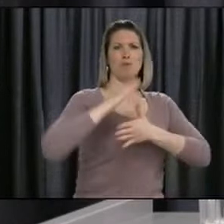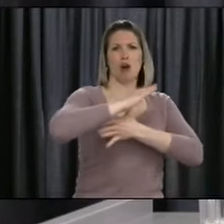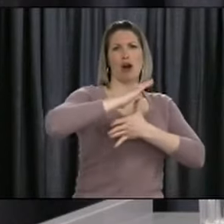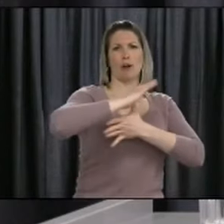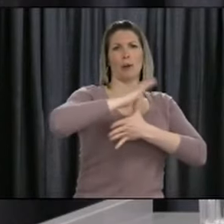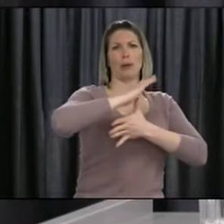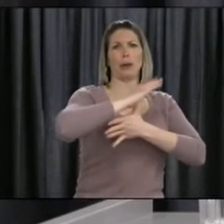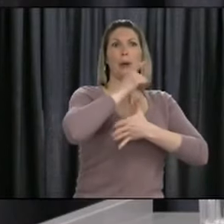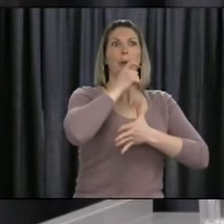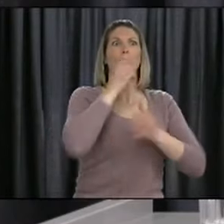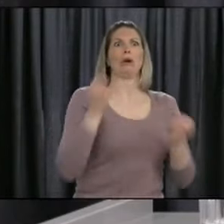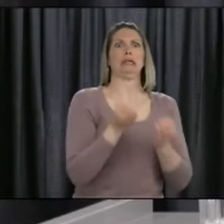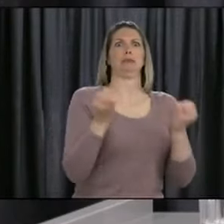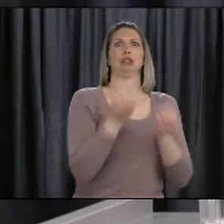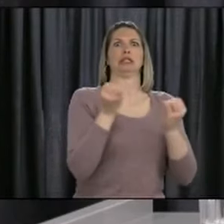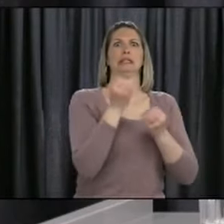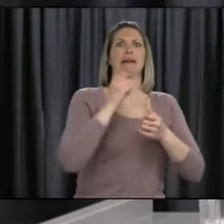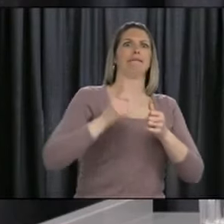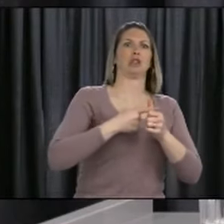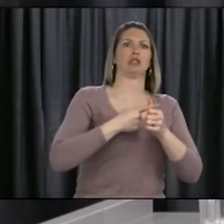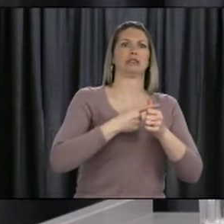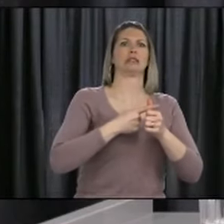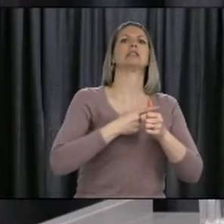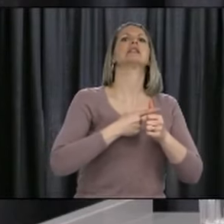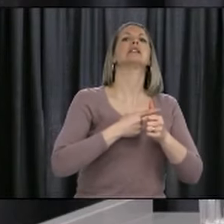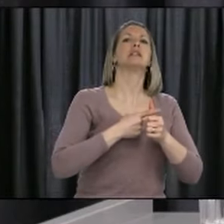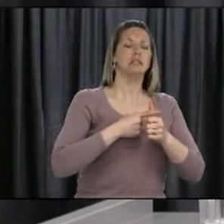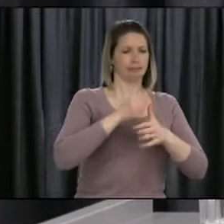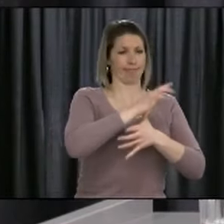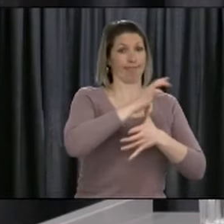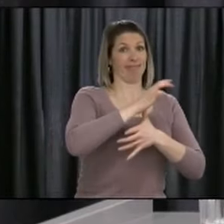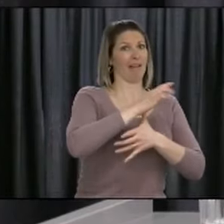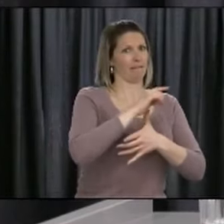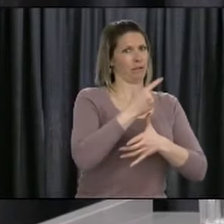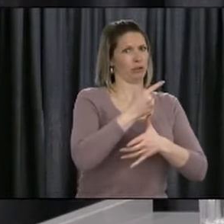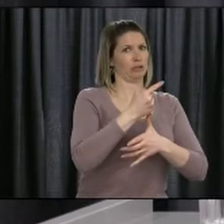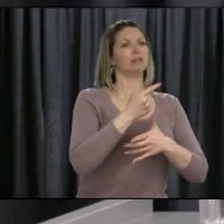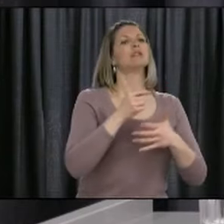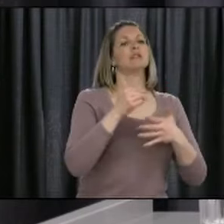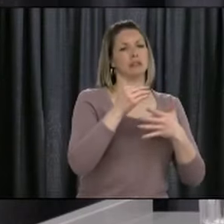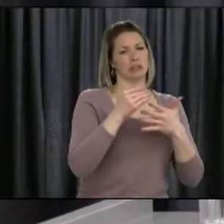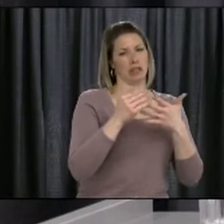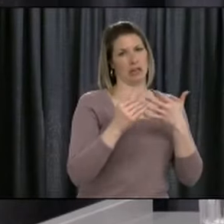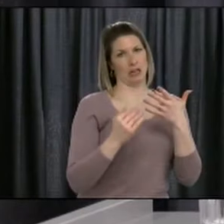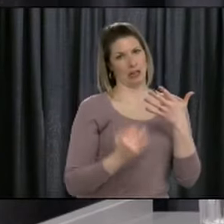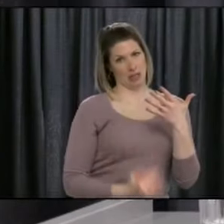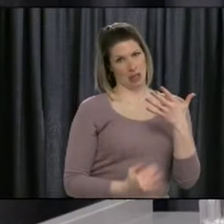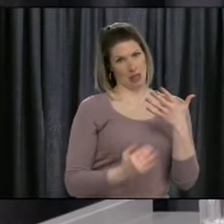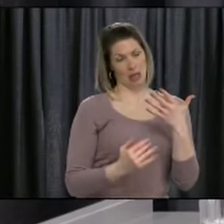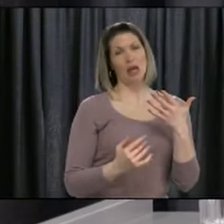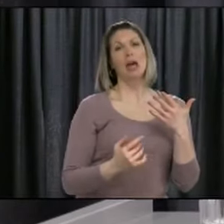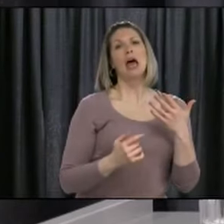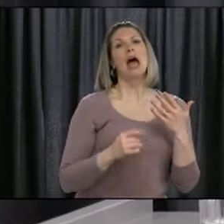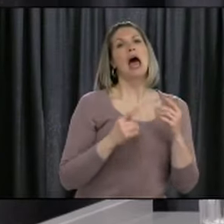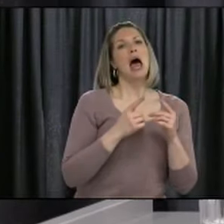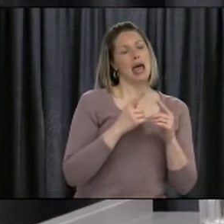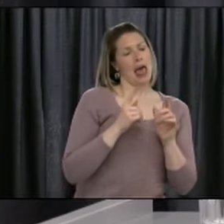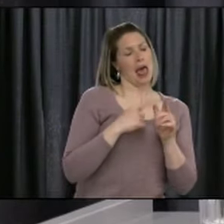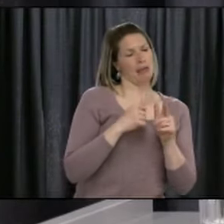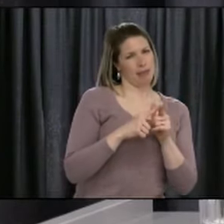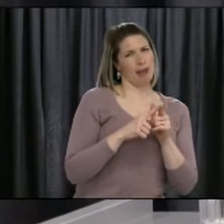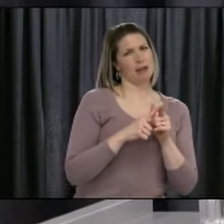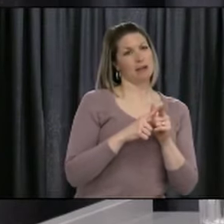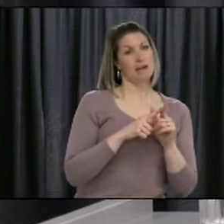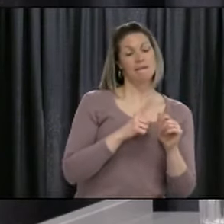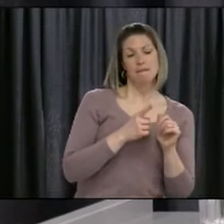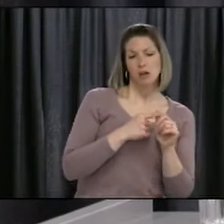need and to start to bring some in. In the first stages, we will look at those procedures, both